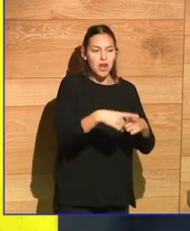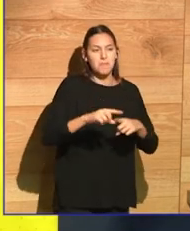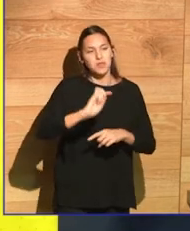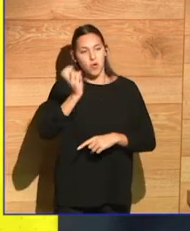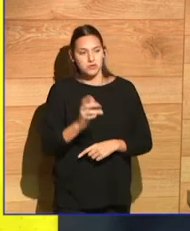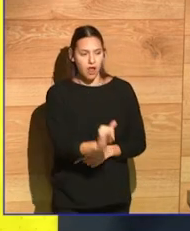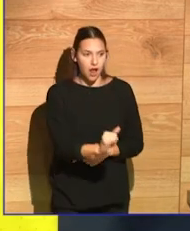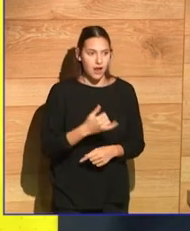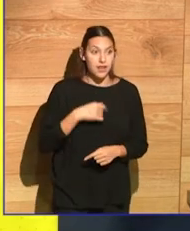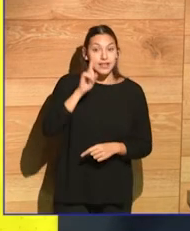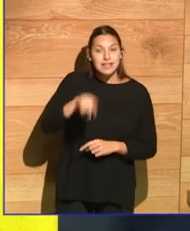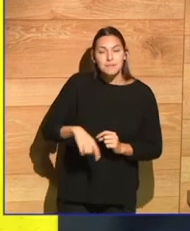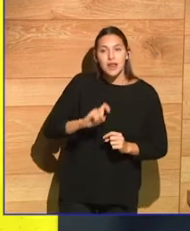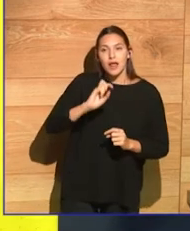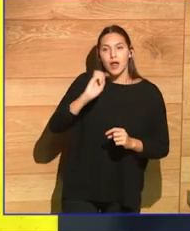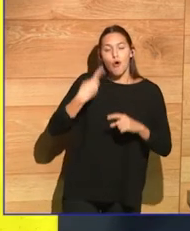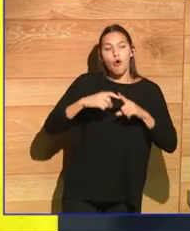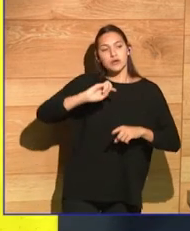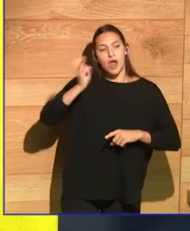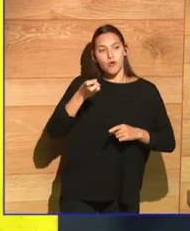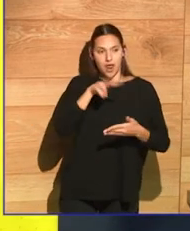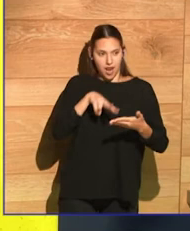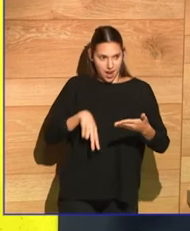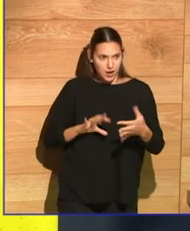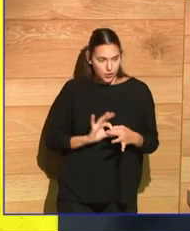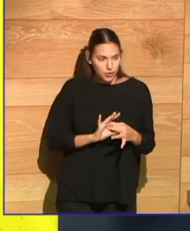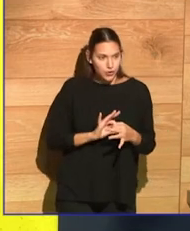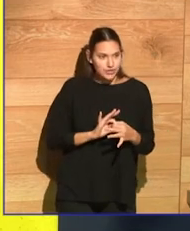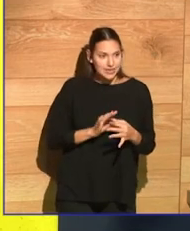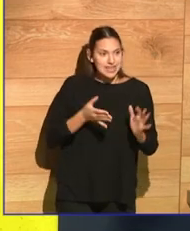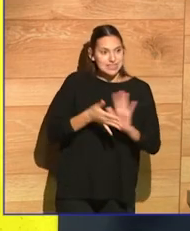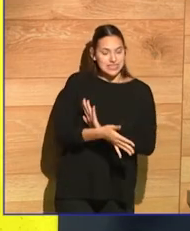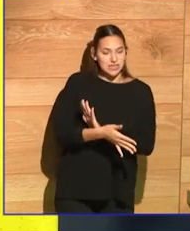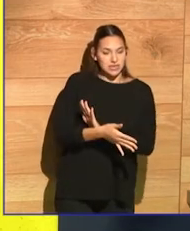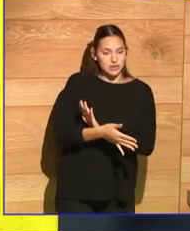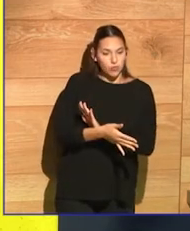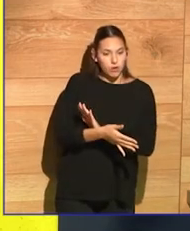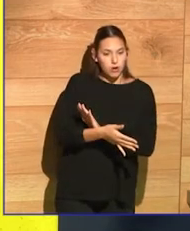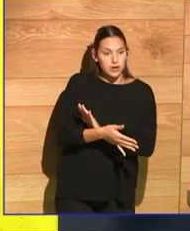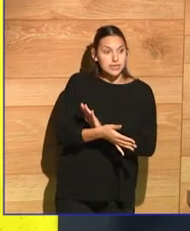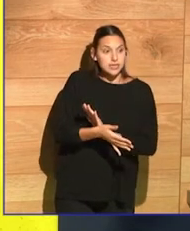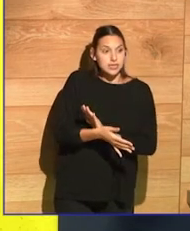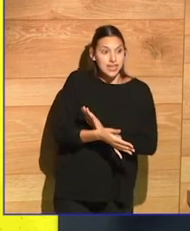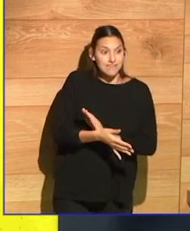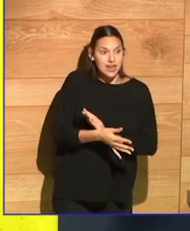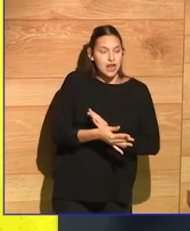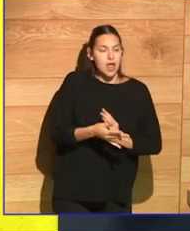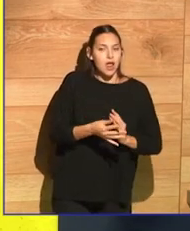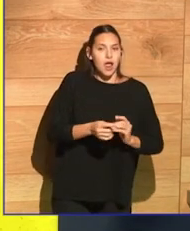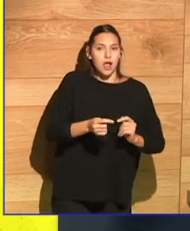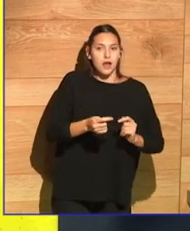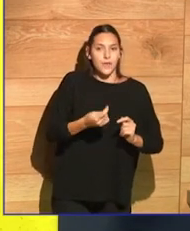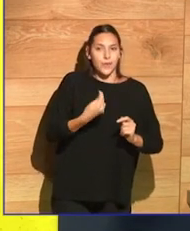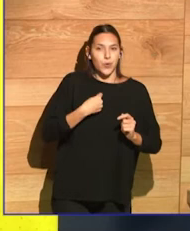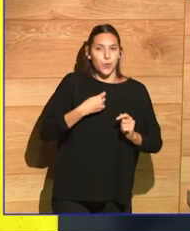There's another constant in your work that has to do with readers. You never underestimate us. You always give us an